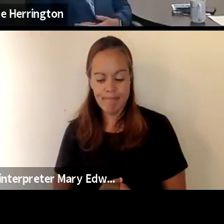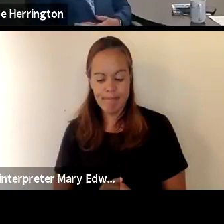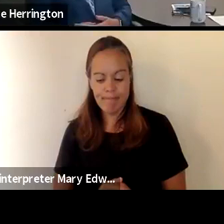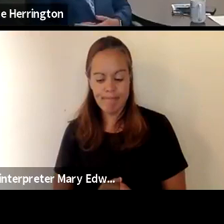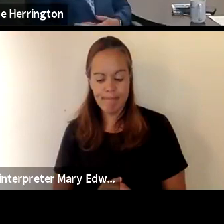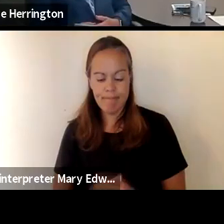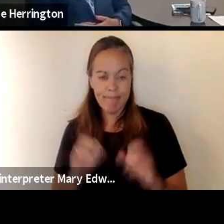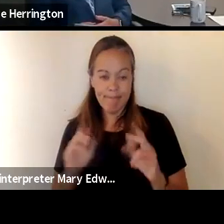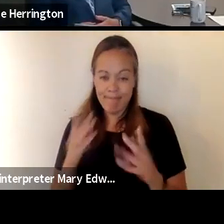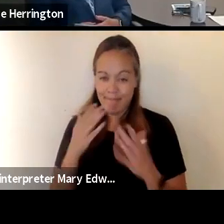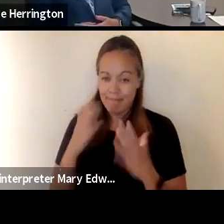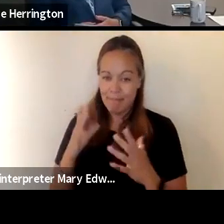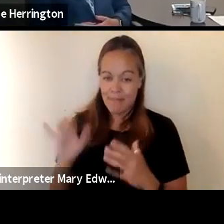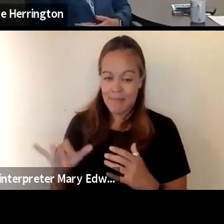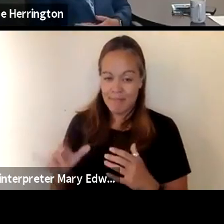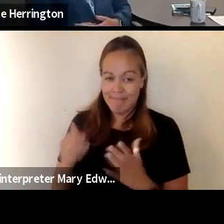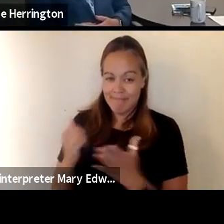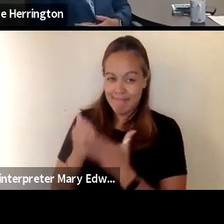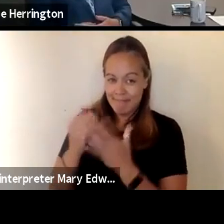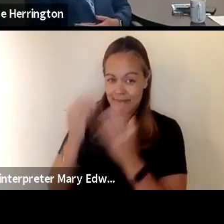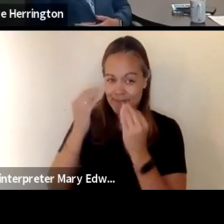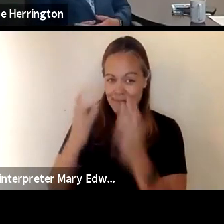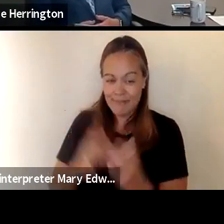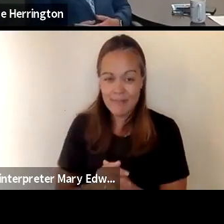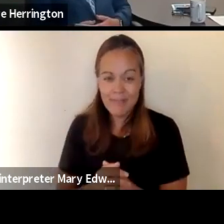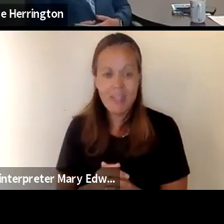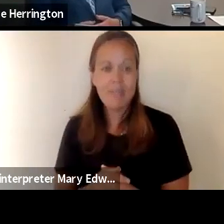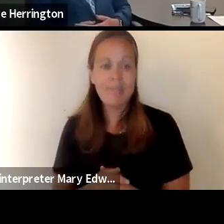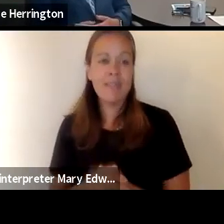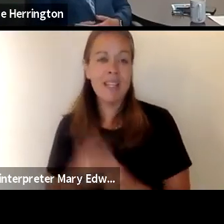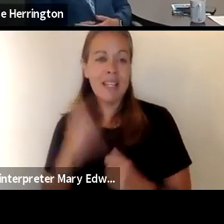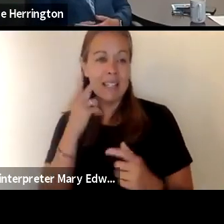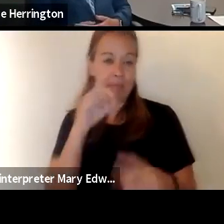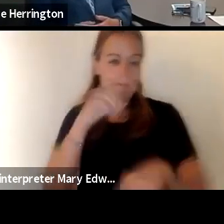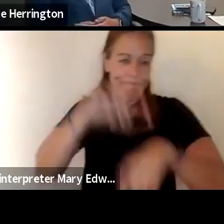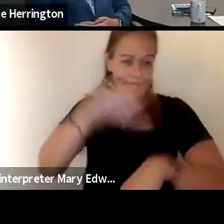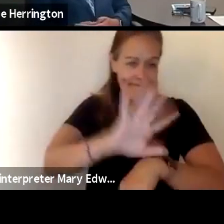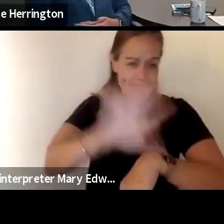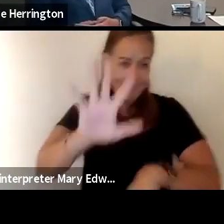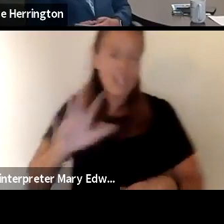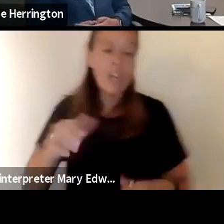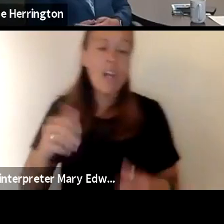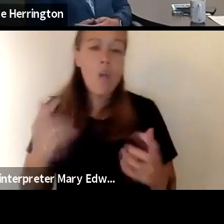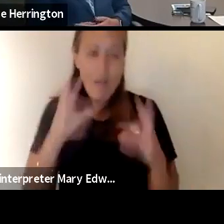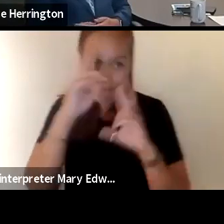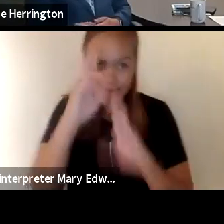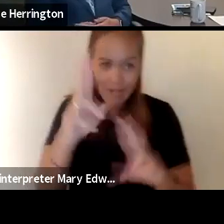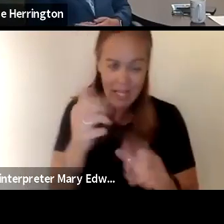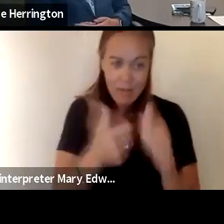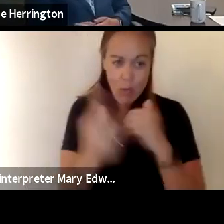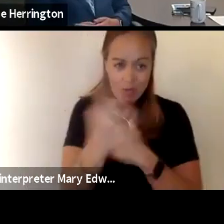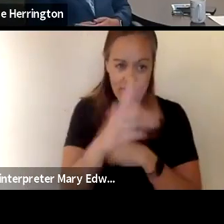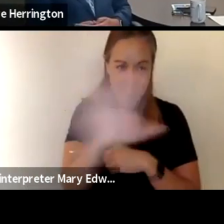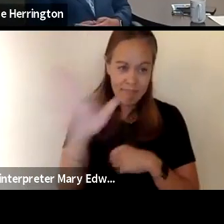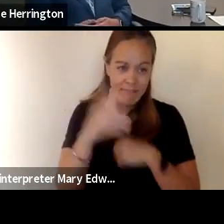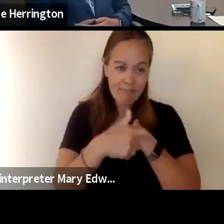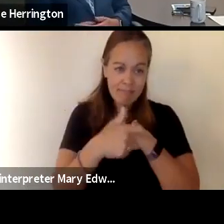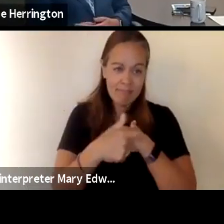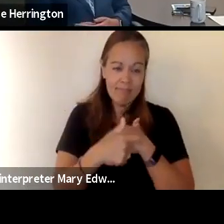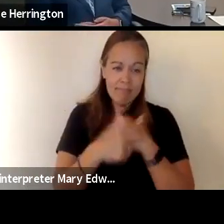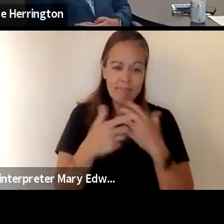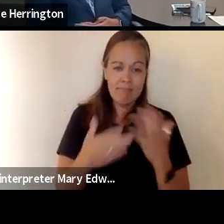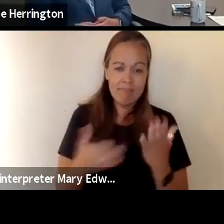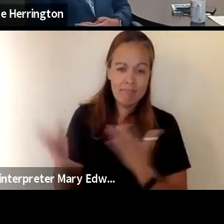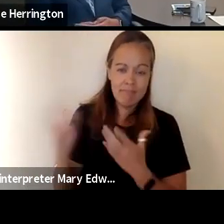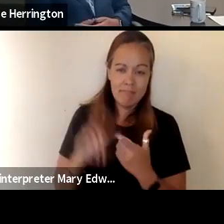um thank you for that very helpful information and i i see that we're at five o'clock here so i want to respect everyone's time i'm going to pass it